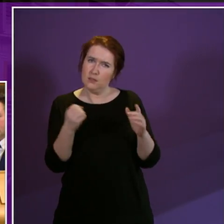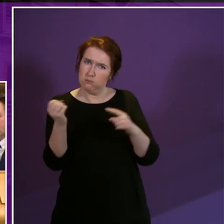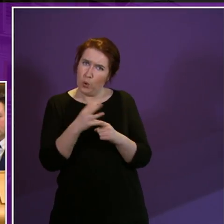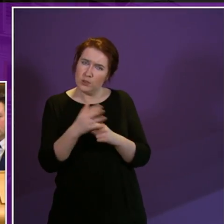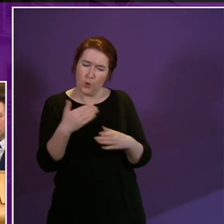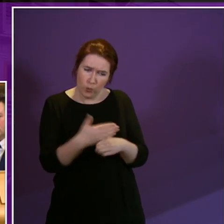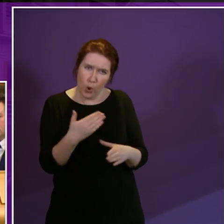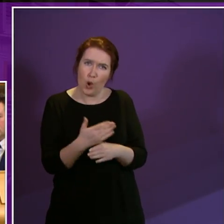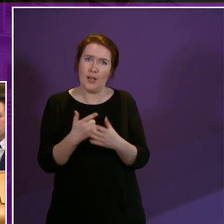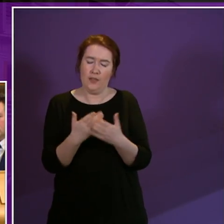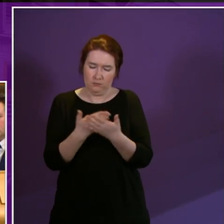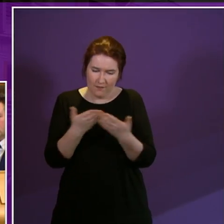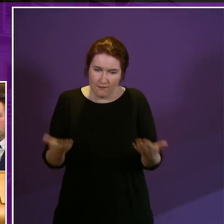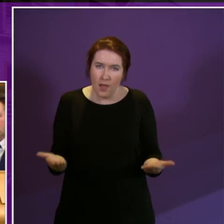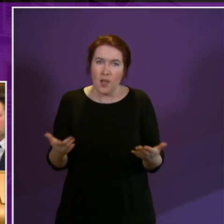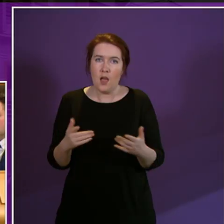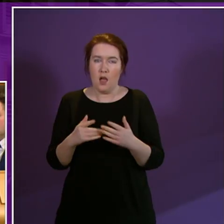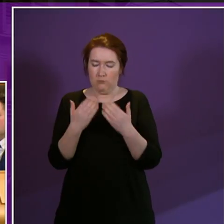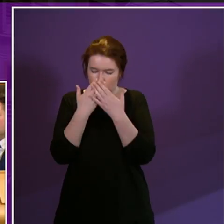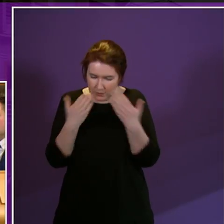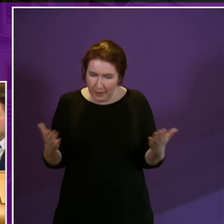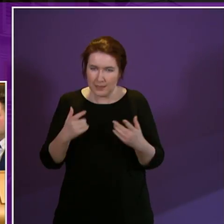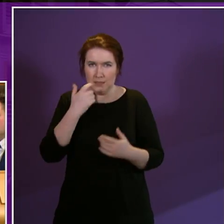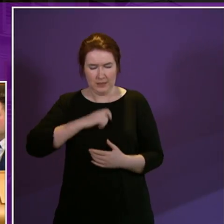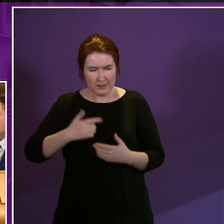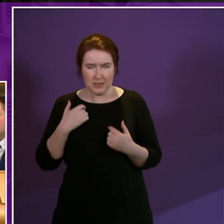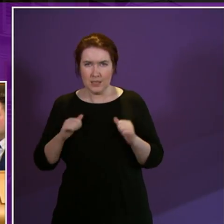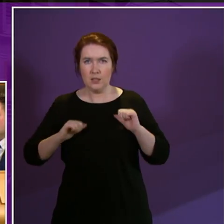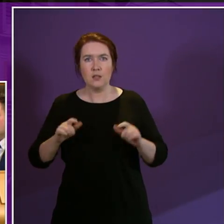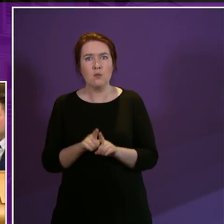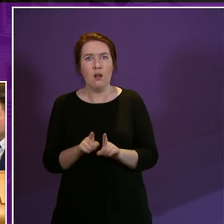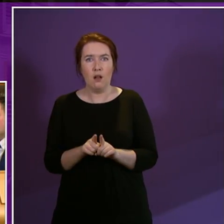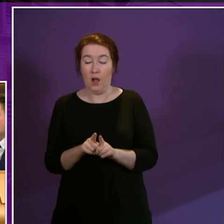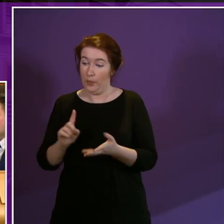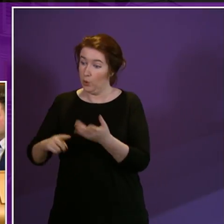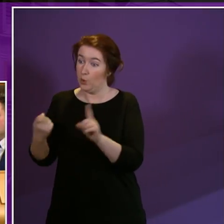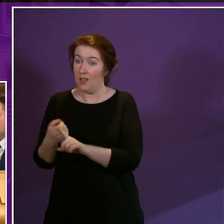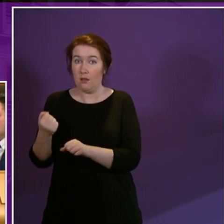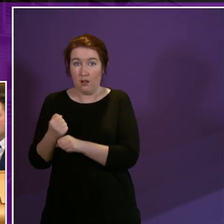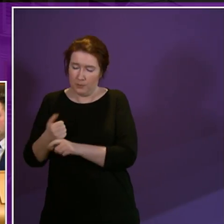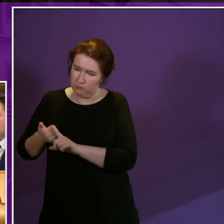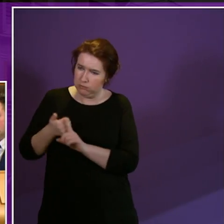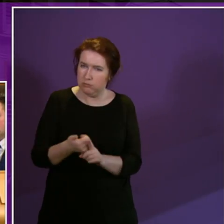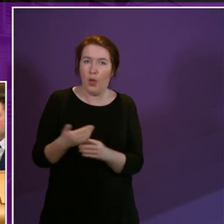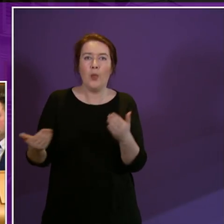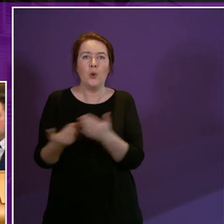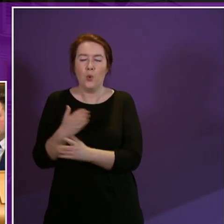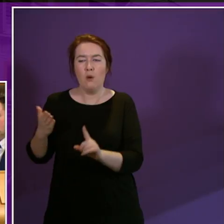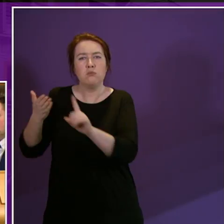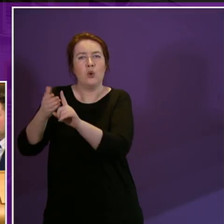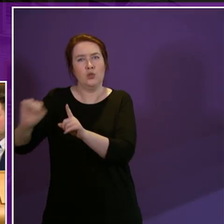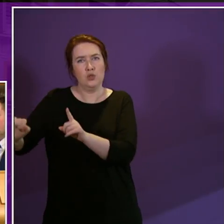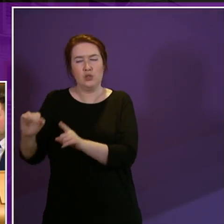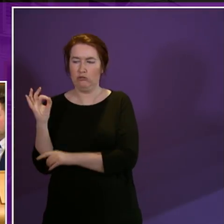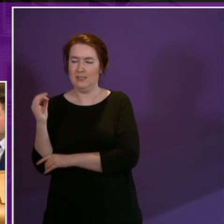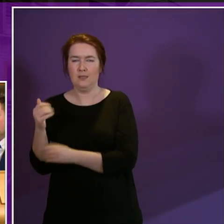and the dignity, fairness and respect that comes with it. The UK's commitment to this is underscored by the new approach set out in the Green Paper, which I think